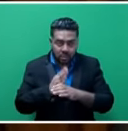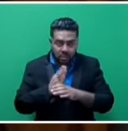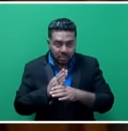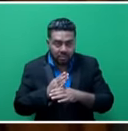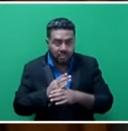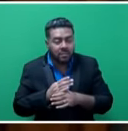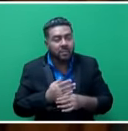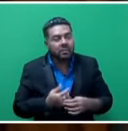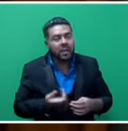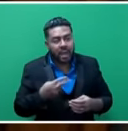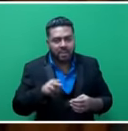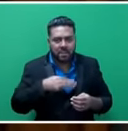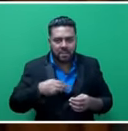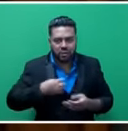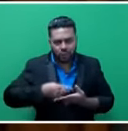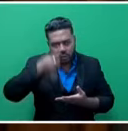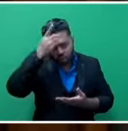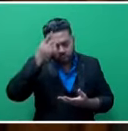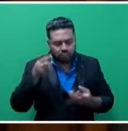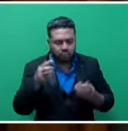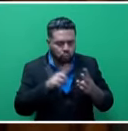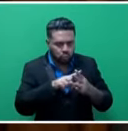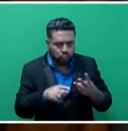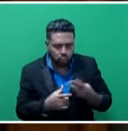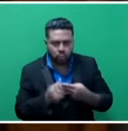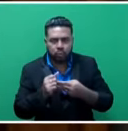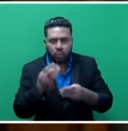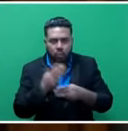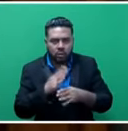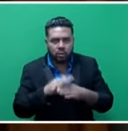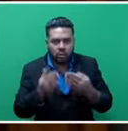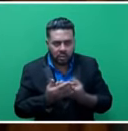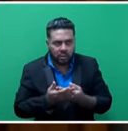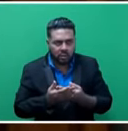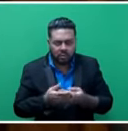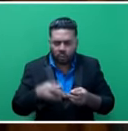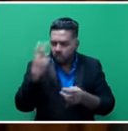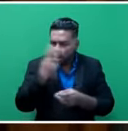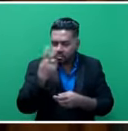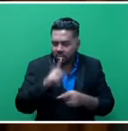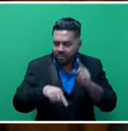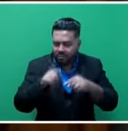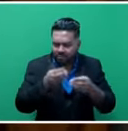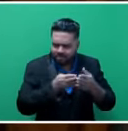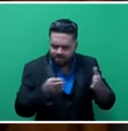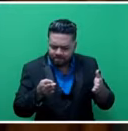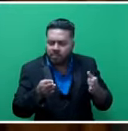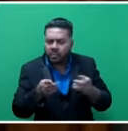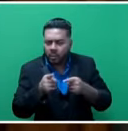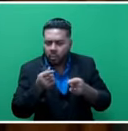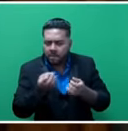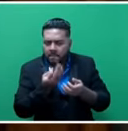look at the scope of works and, of course, the asset management unit monitors the different phases of the project and then,